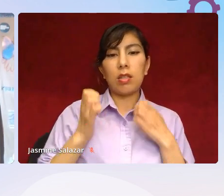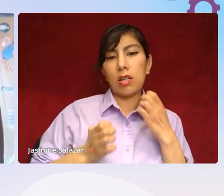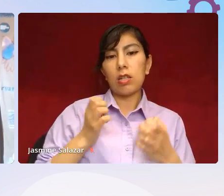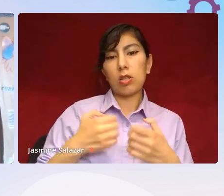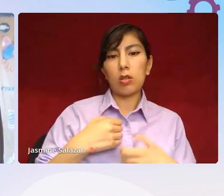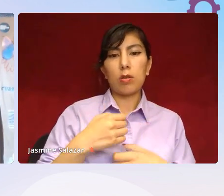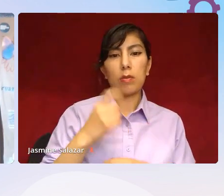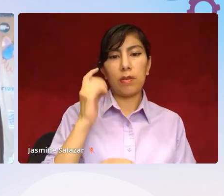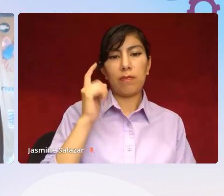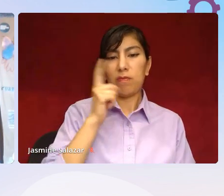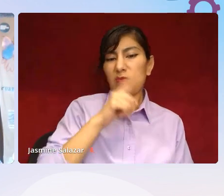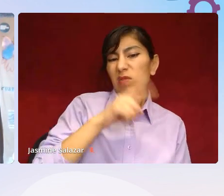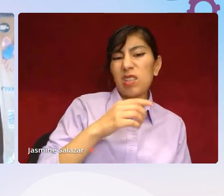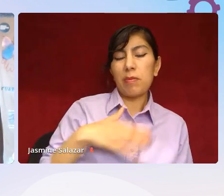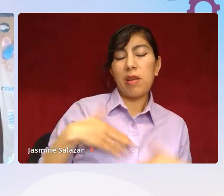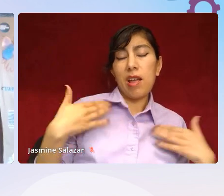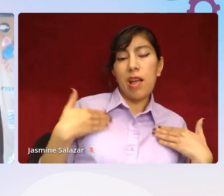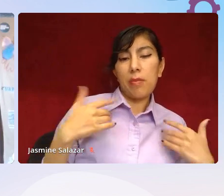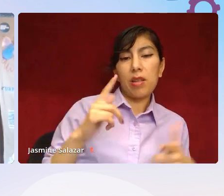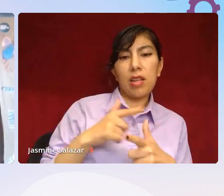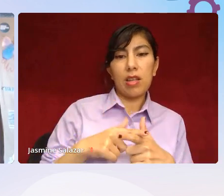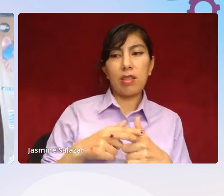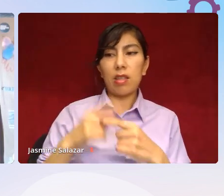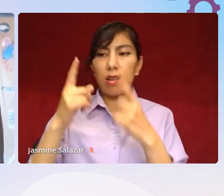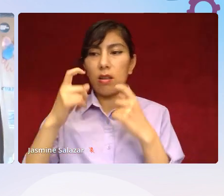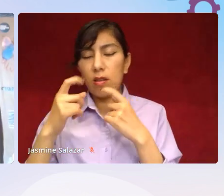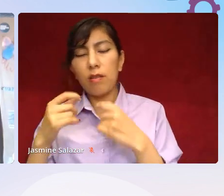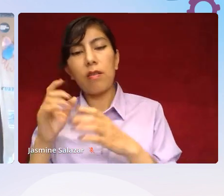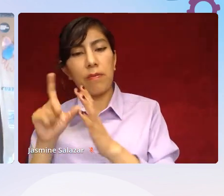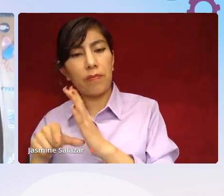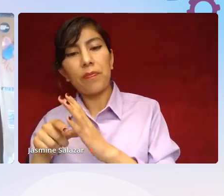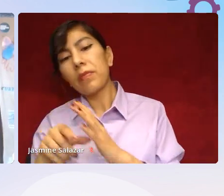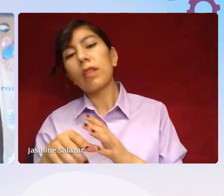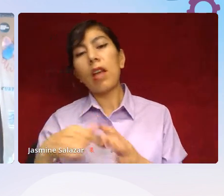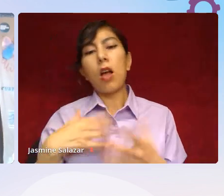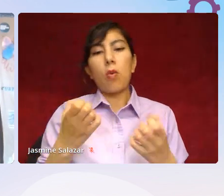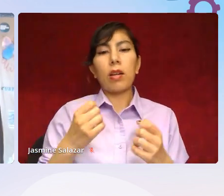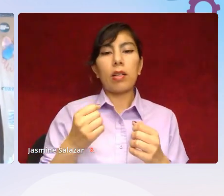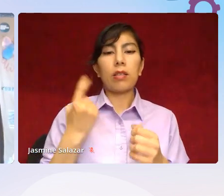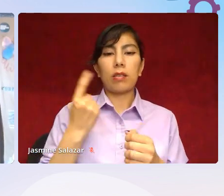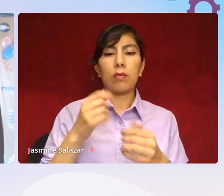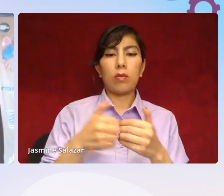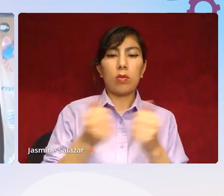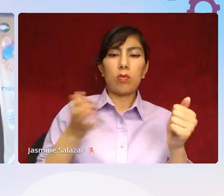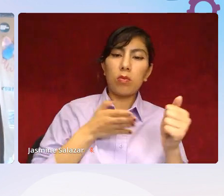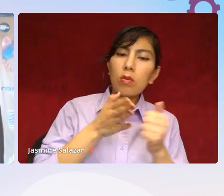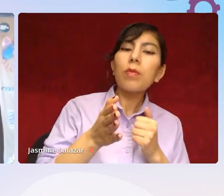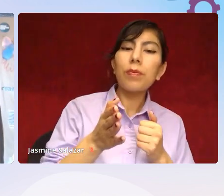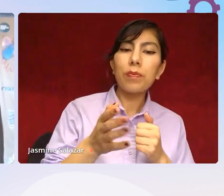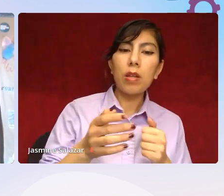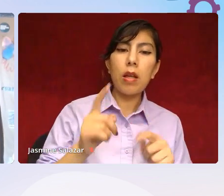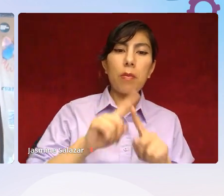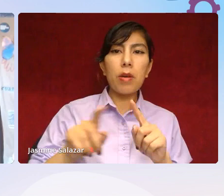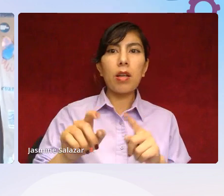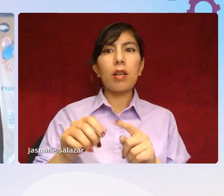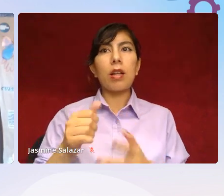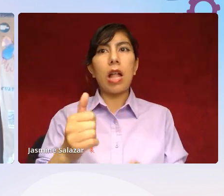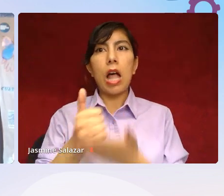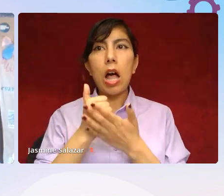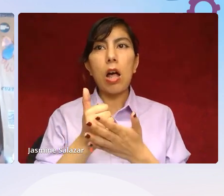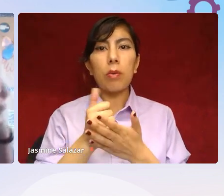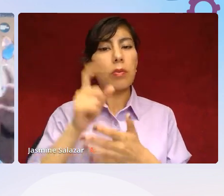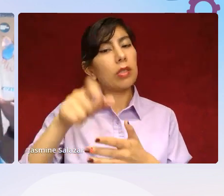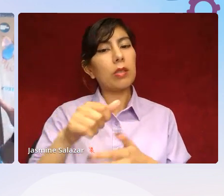happy all the time, and then break down somewhere else. I wanted someone to break through. But the other part is that help has to not be harmful.